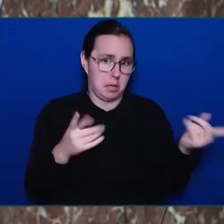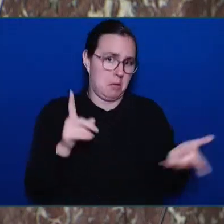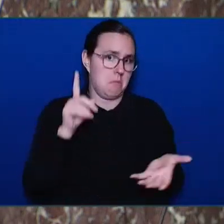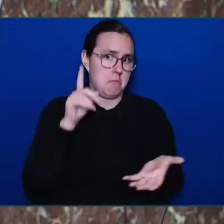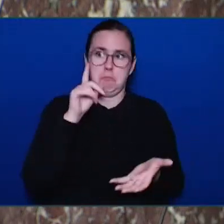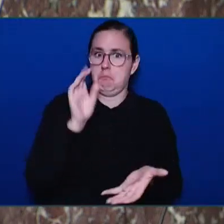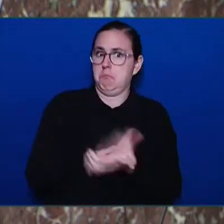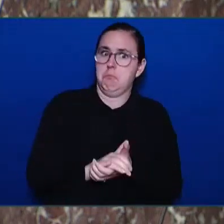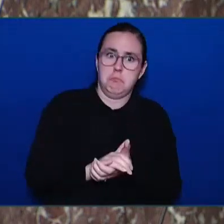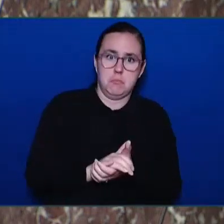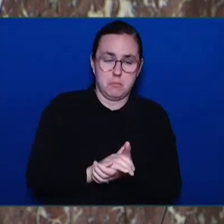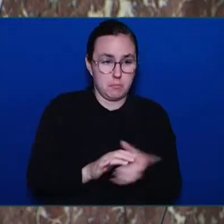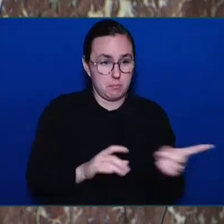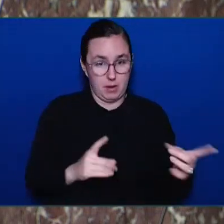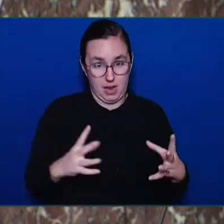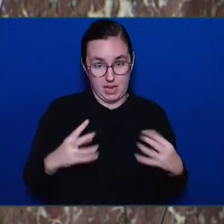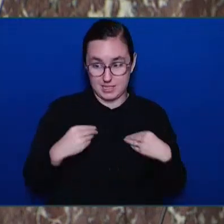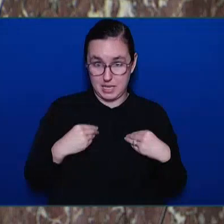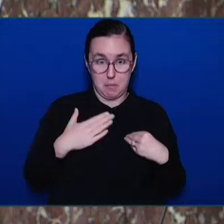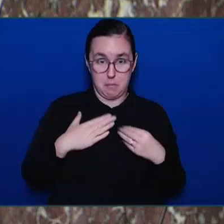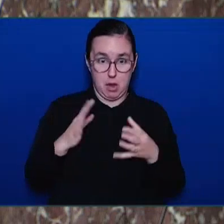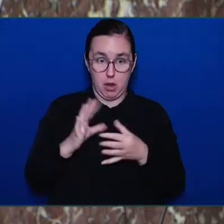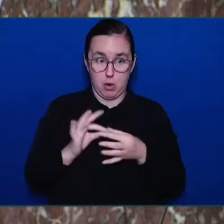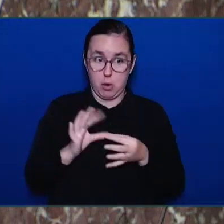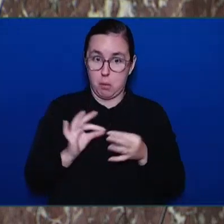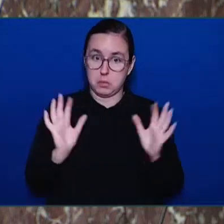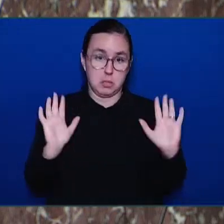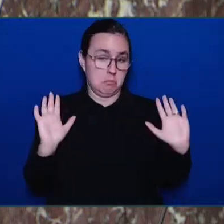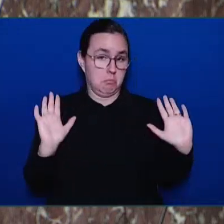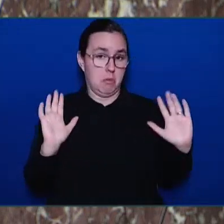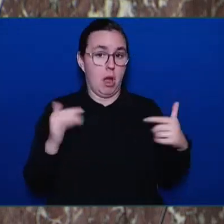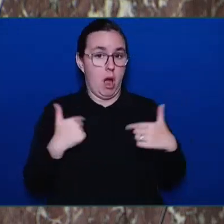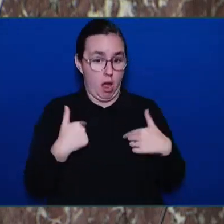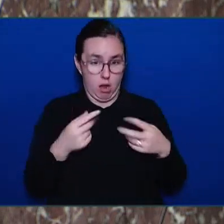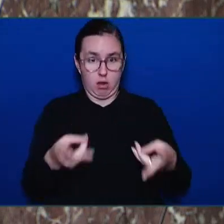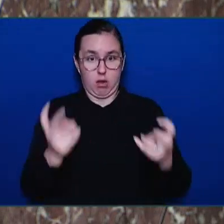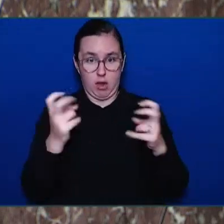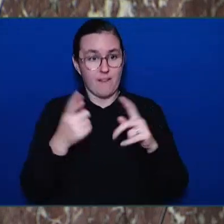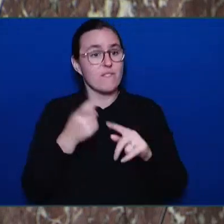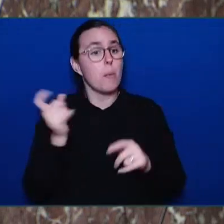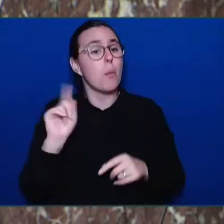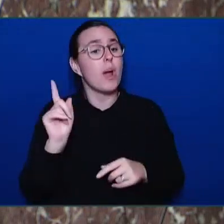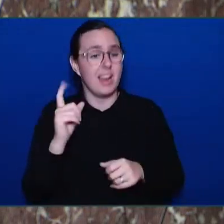from Statistics Canada. In 2021, when they came to power,